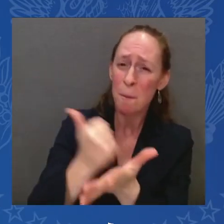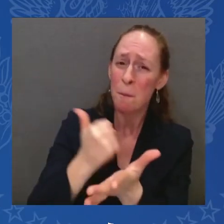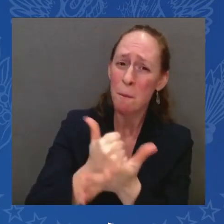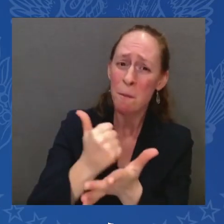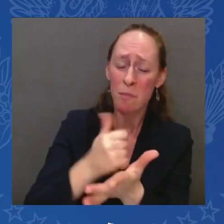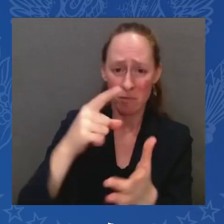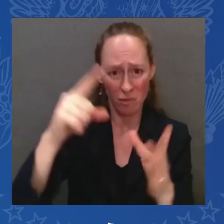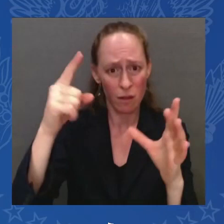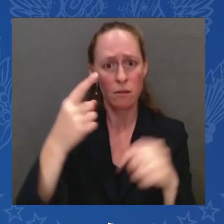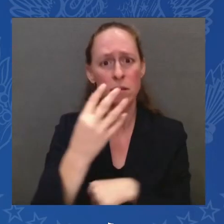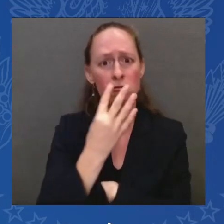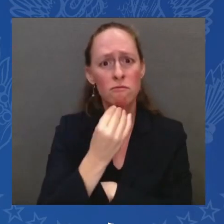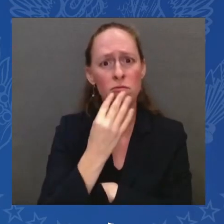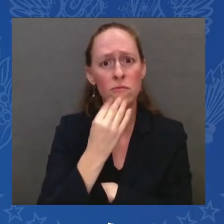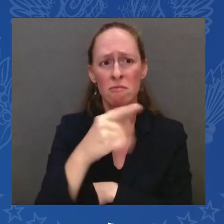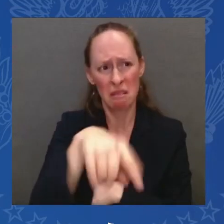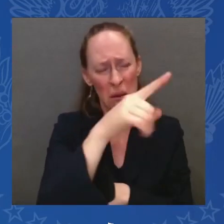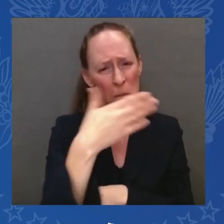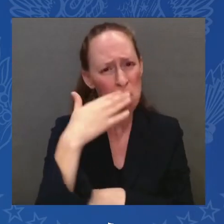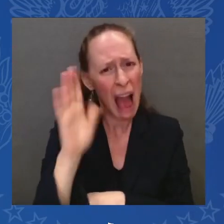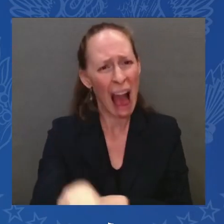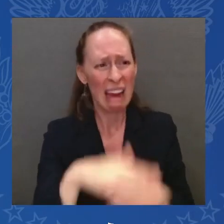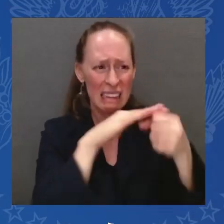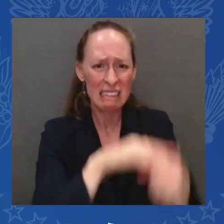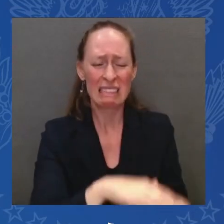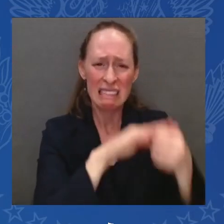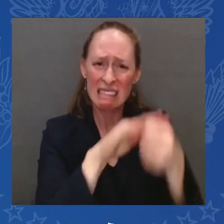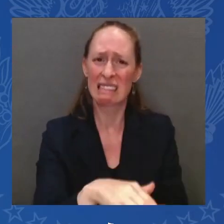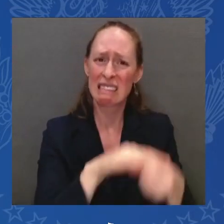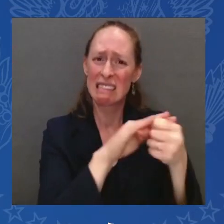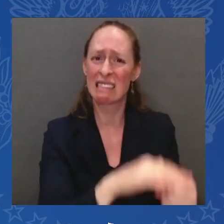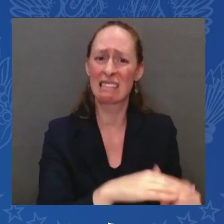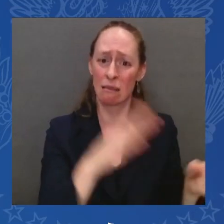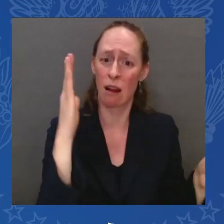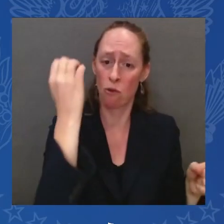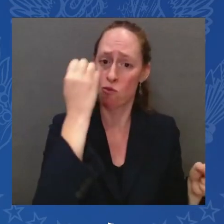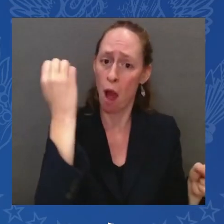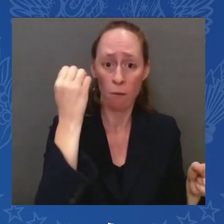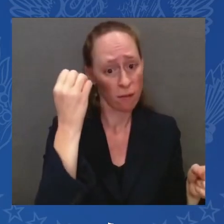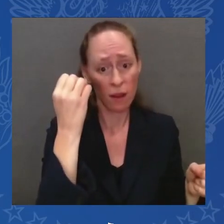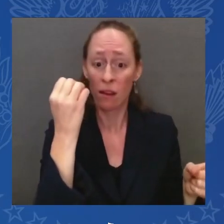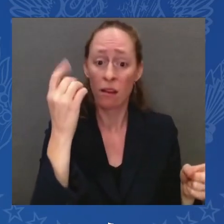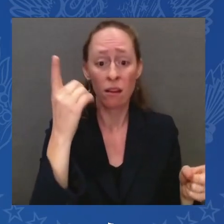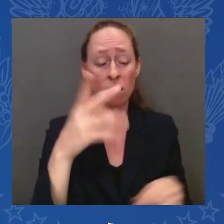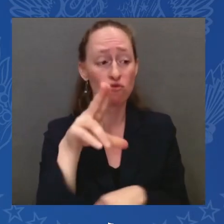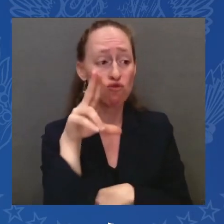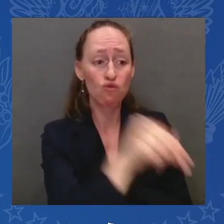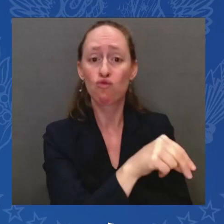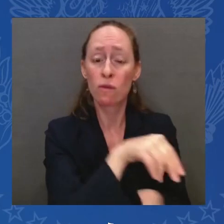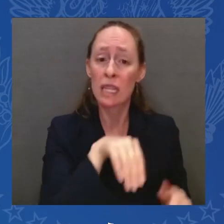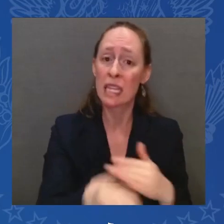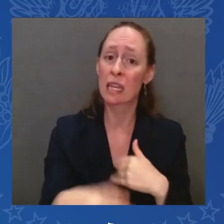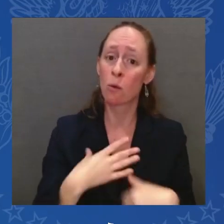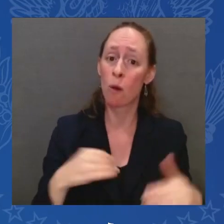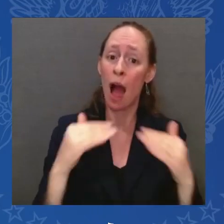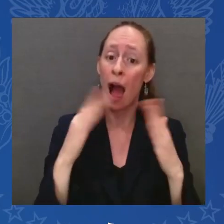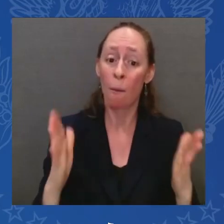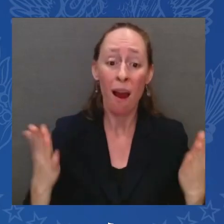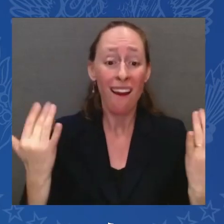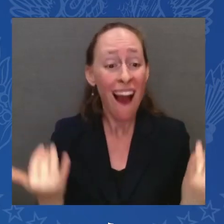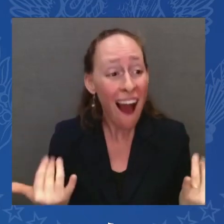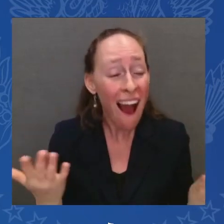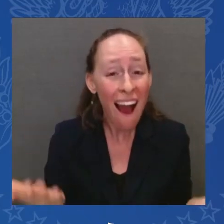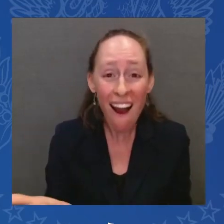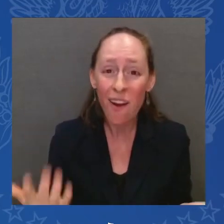President Roosevelt, they were refused to introduce the White House. And the fact that we are here today, and you have spoken as the President of the United States so